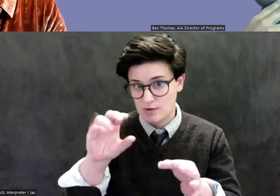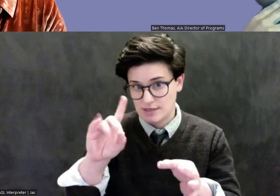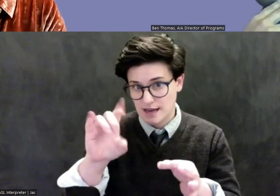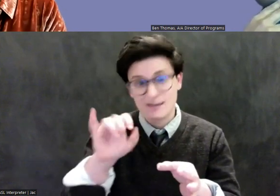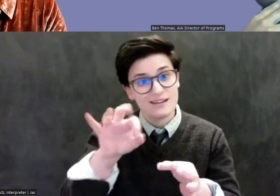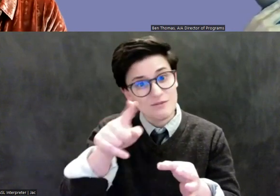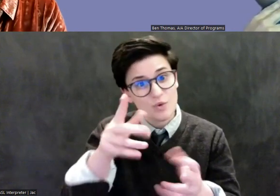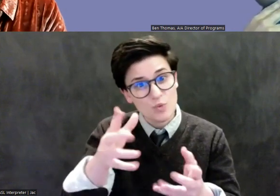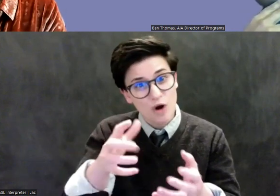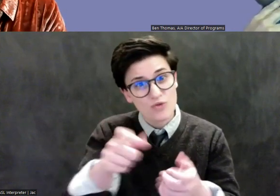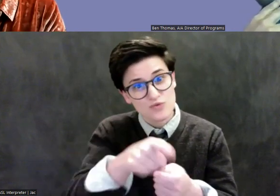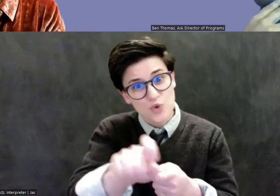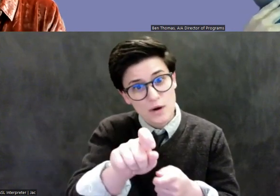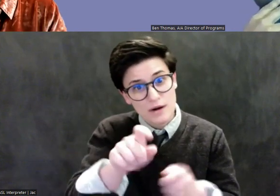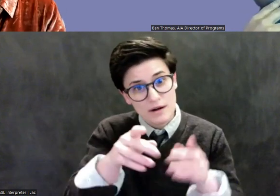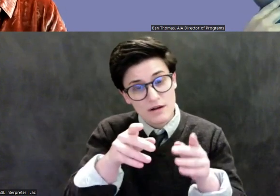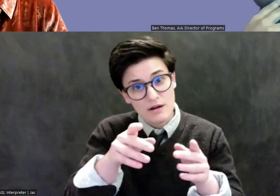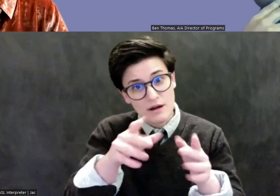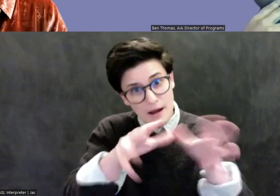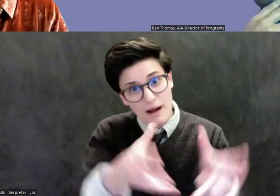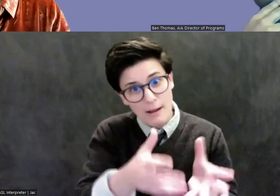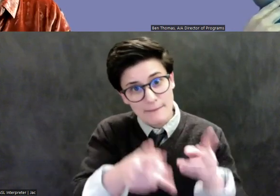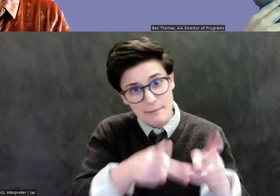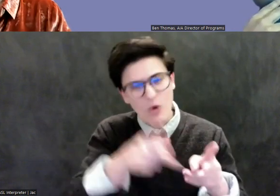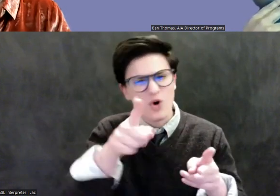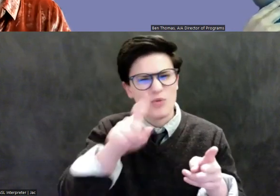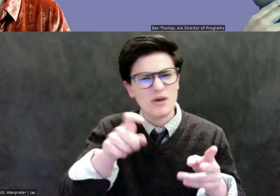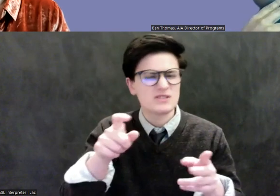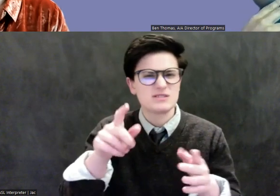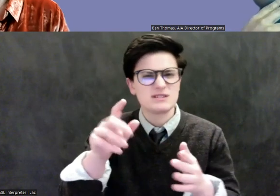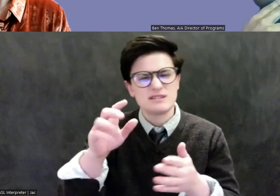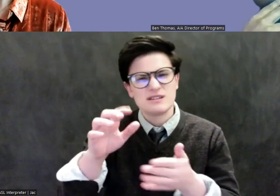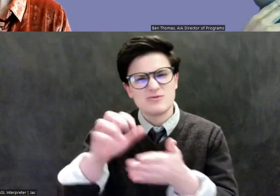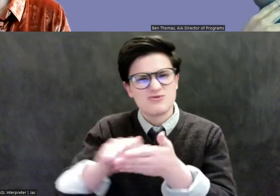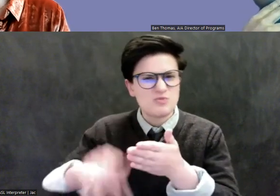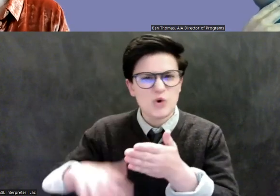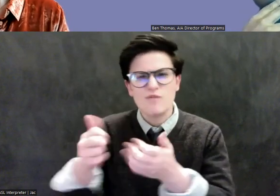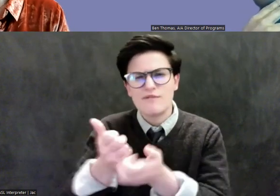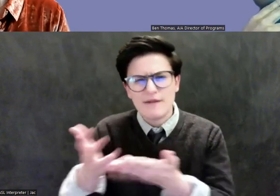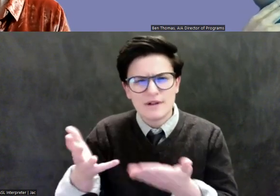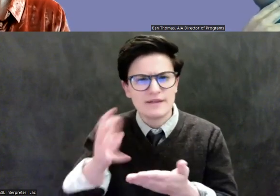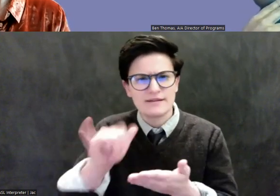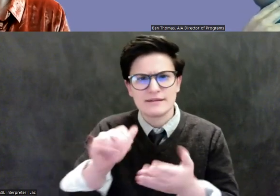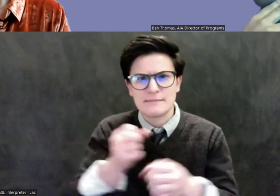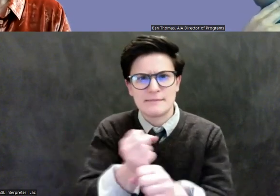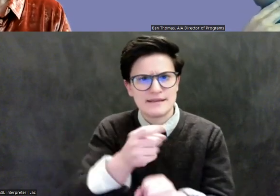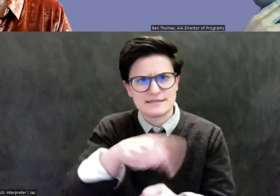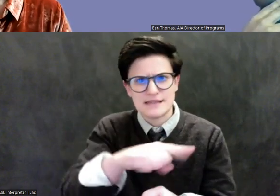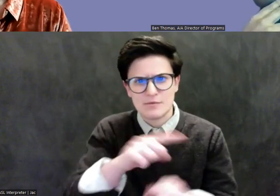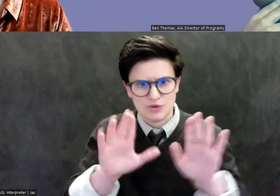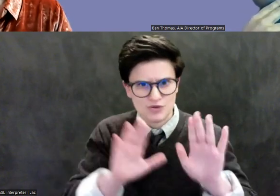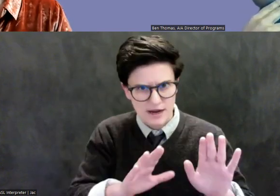that makes them great, you can't have it any other way. so the two are intricately linked. And so